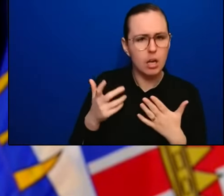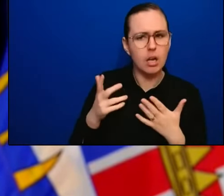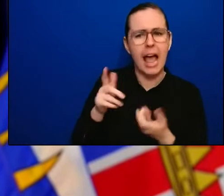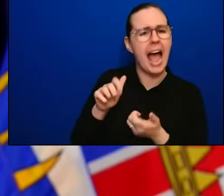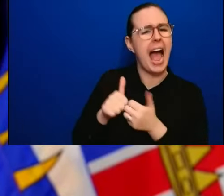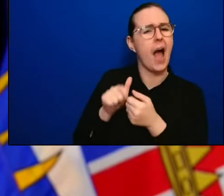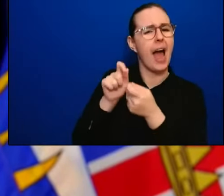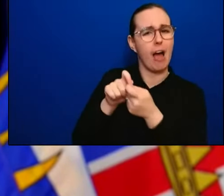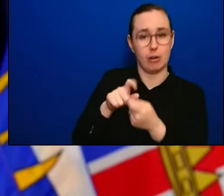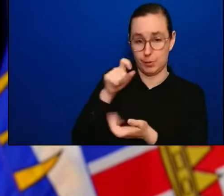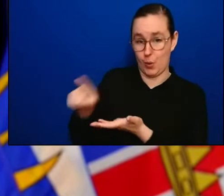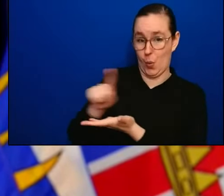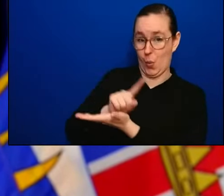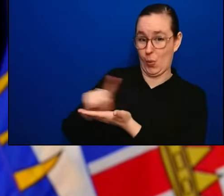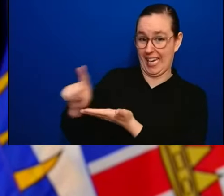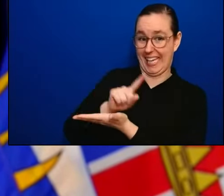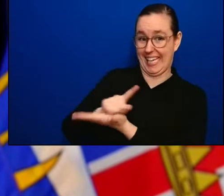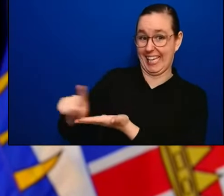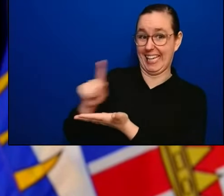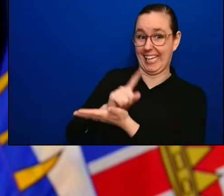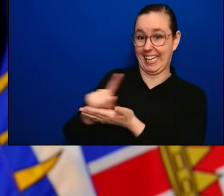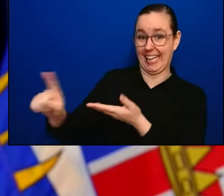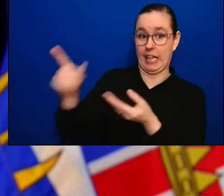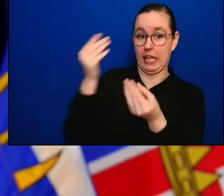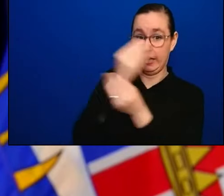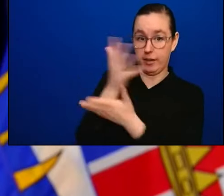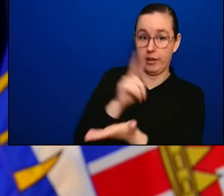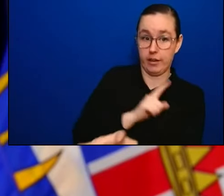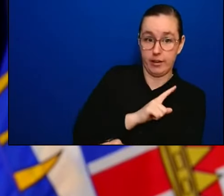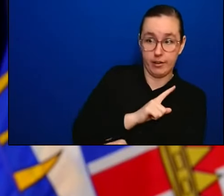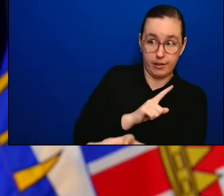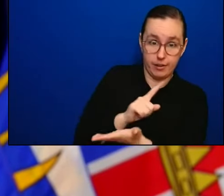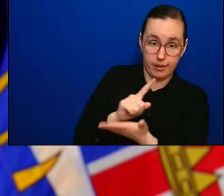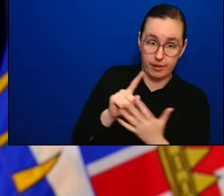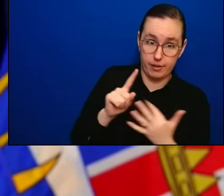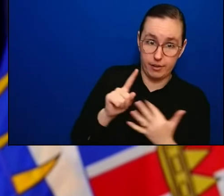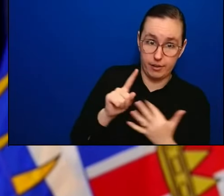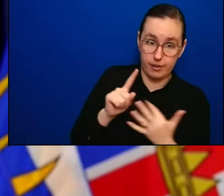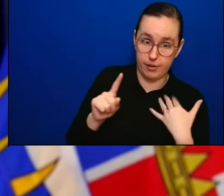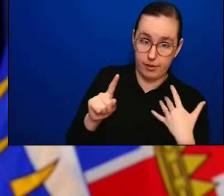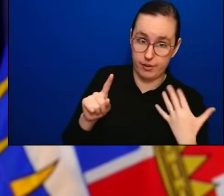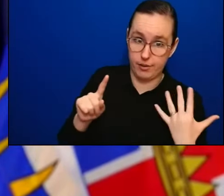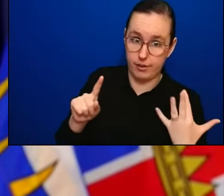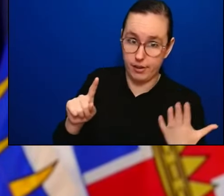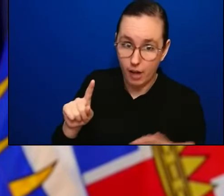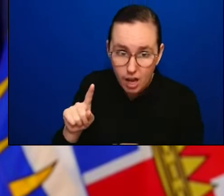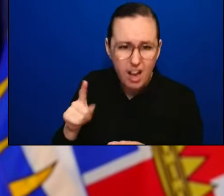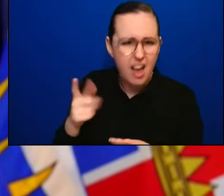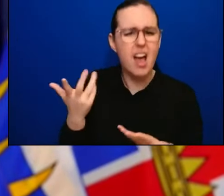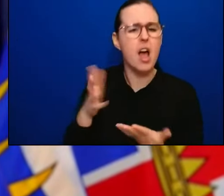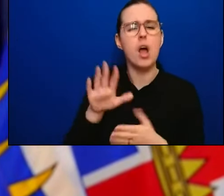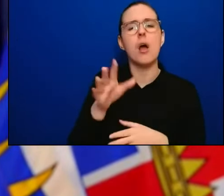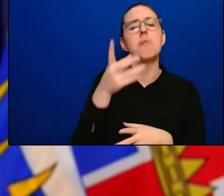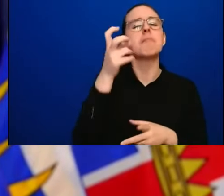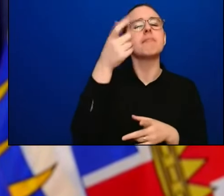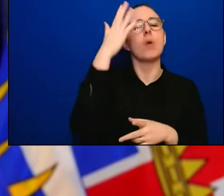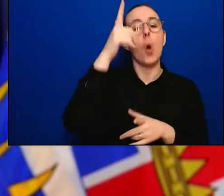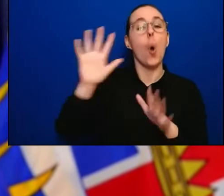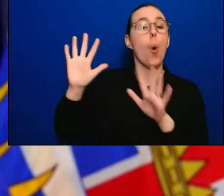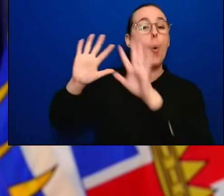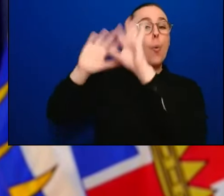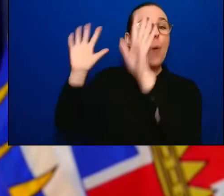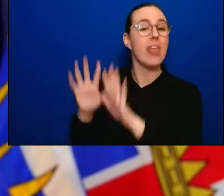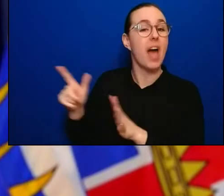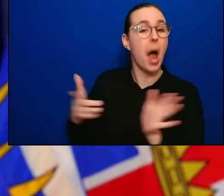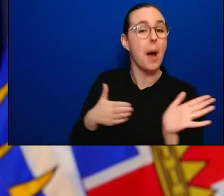when we plan our lives, we check the weather every day, not once a week. So how do we get